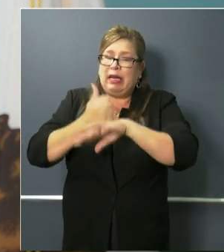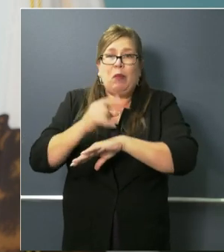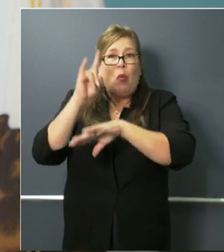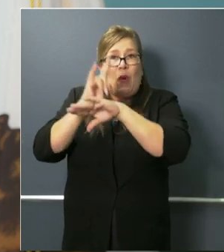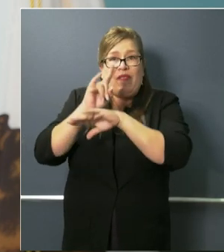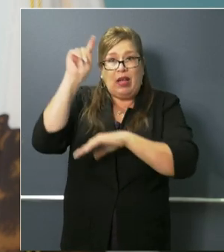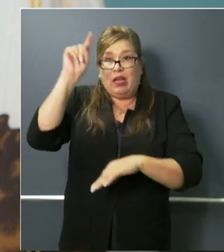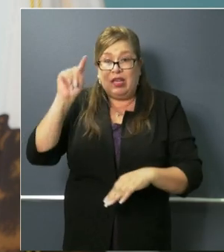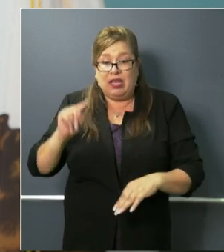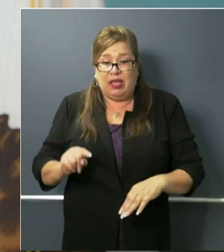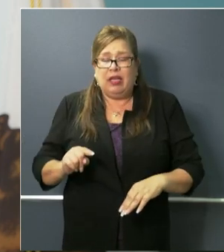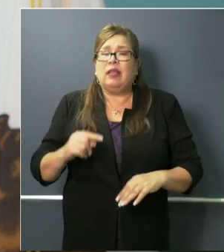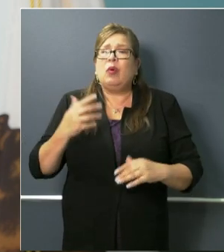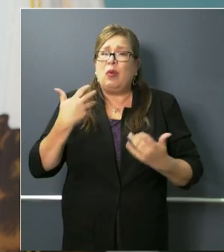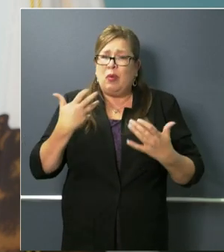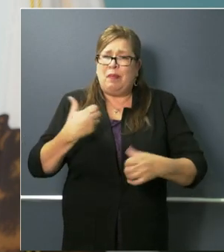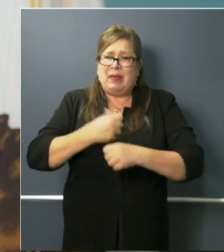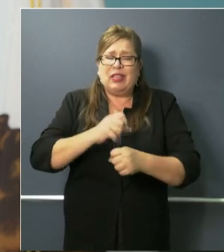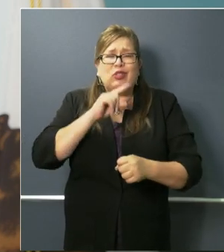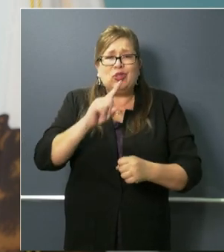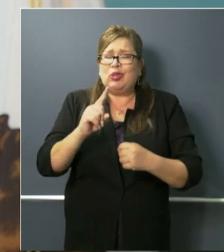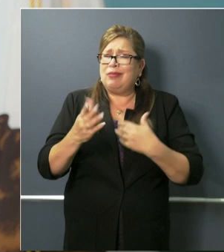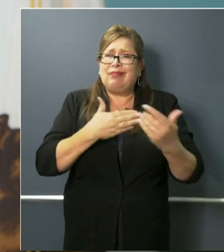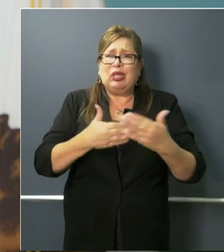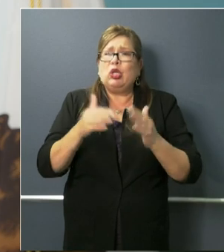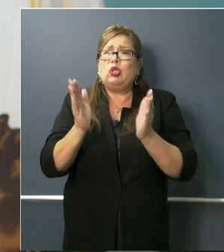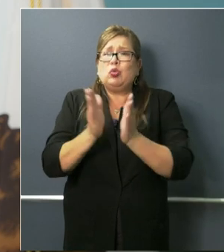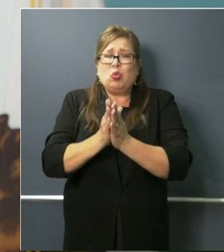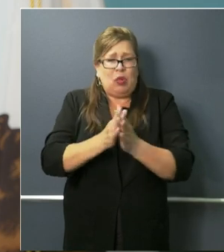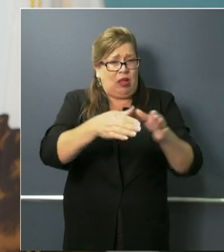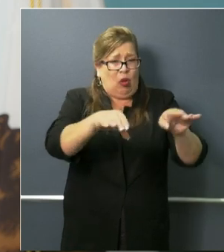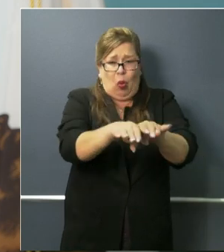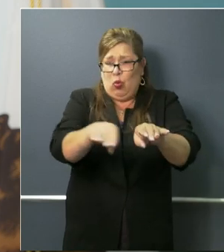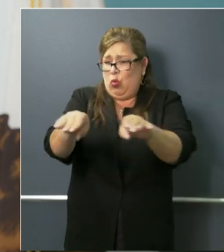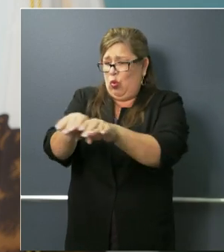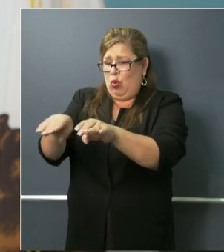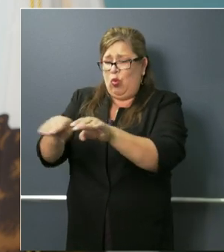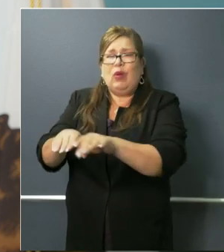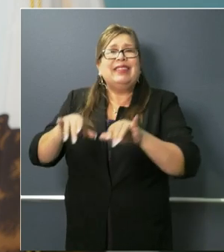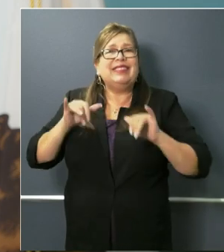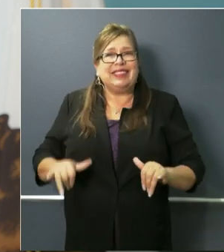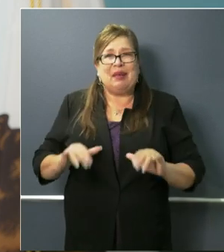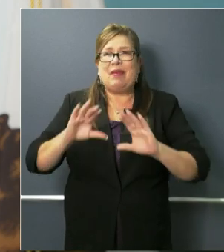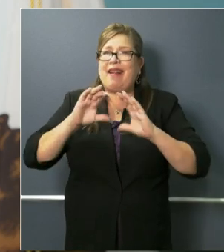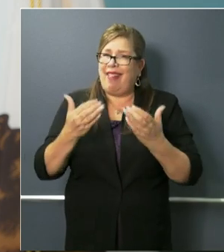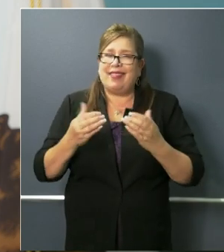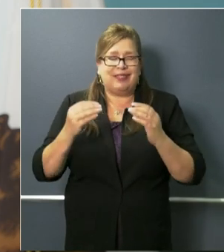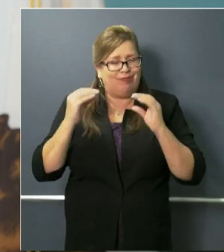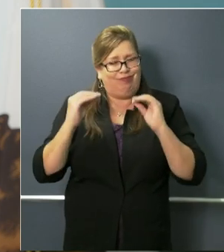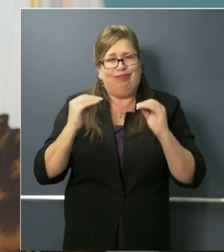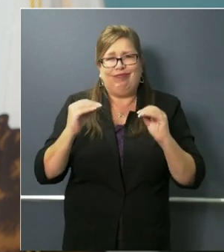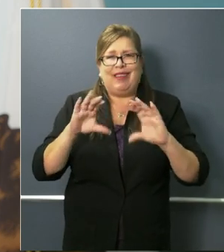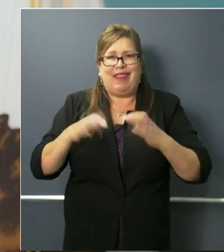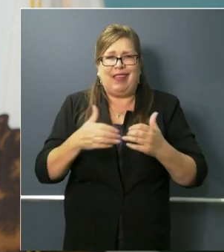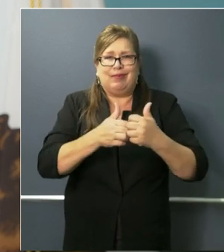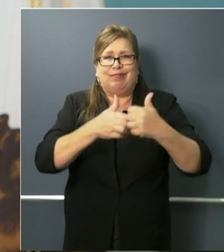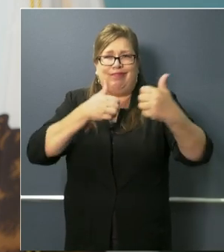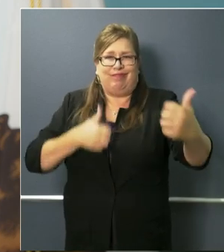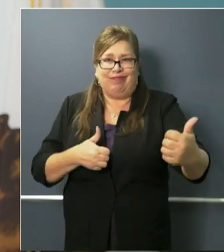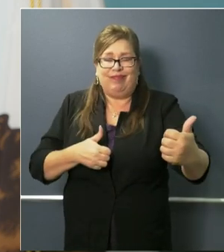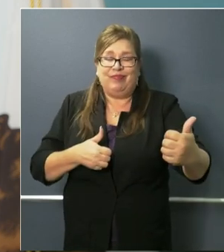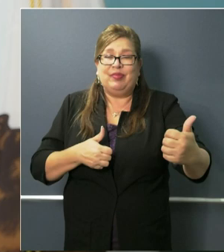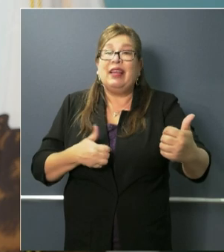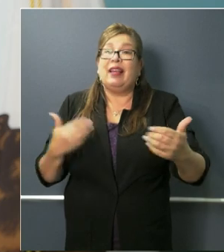fact the schools are closing, classes are still in. And I'll continue to remind all of you the most important thing you can do